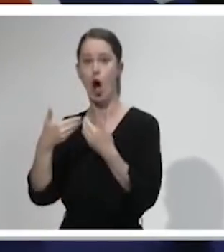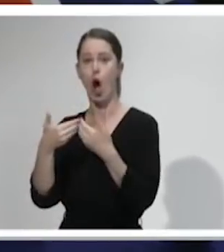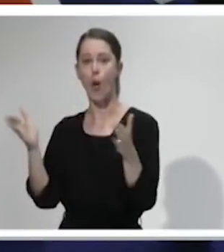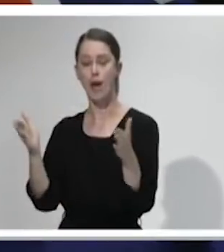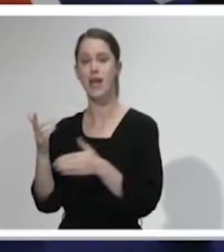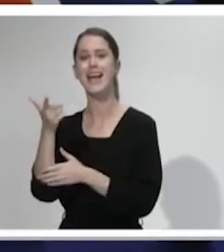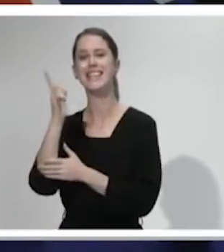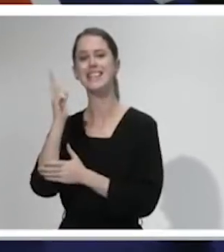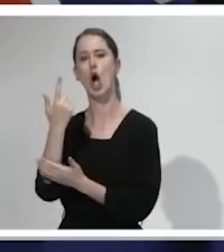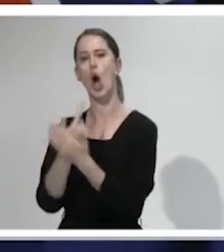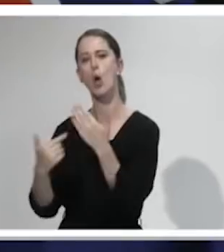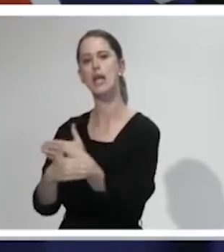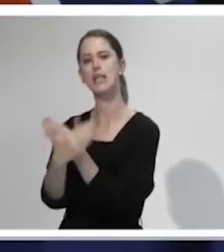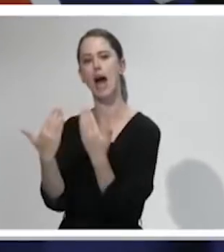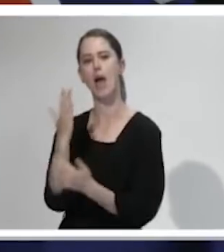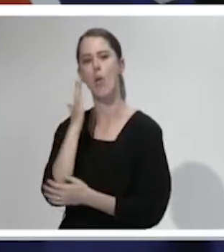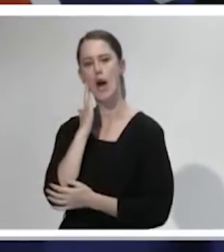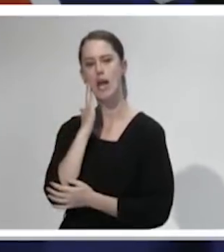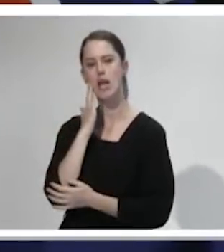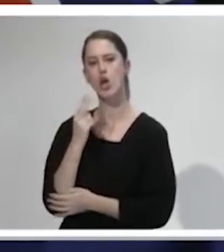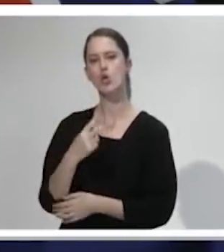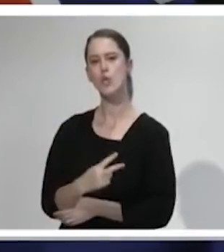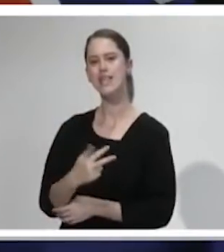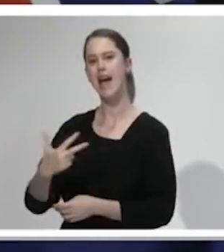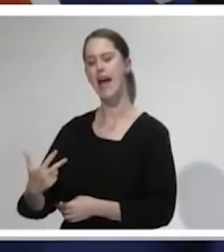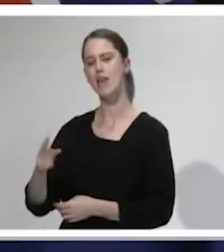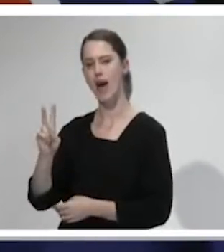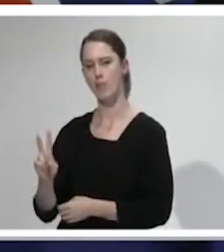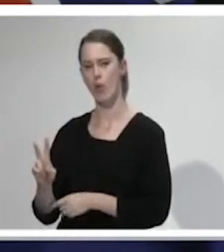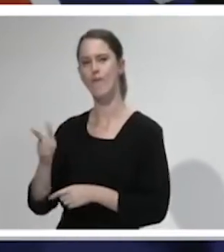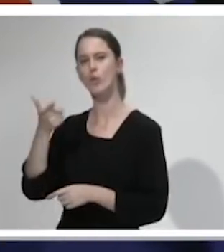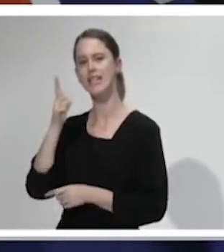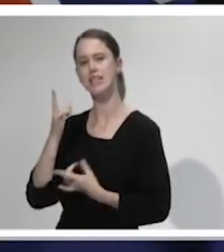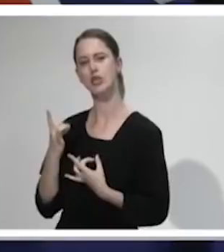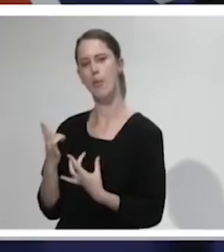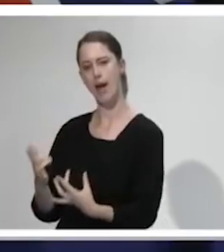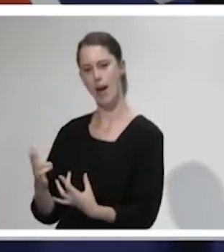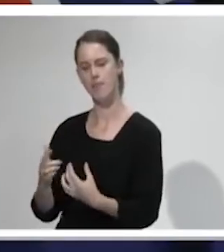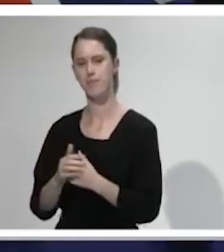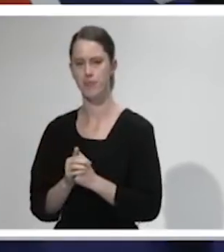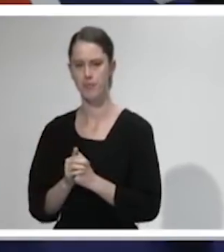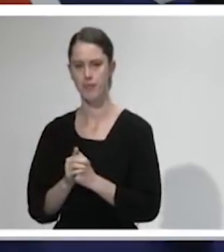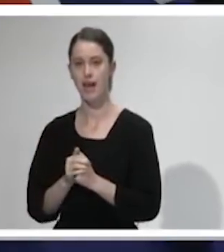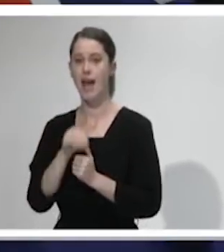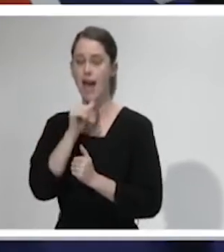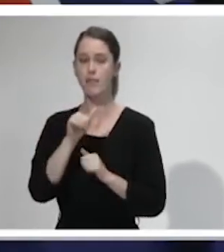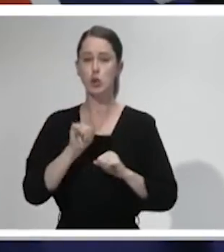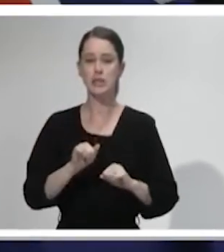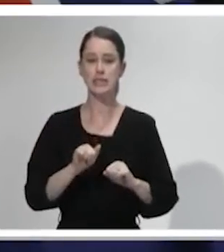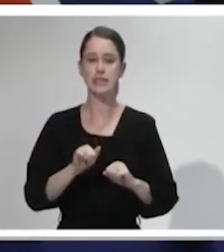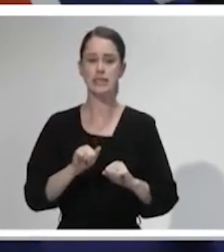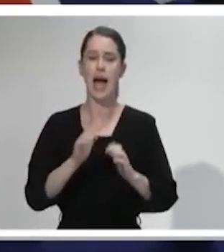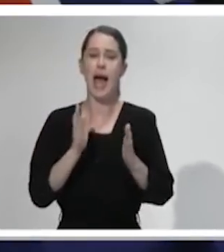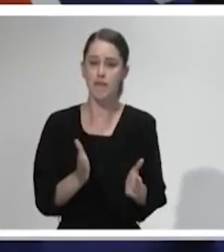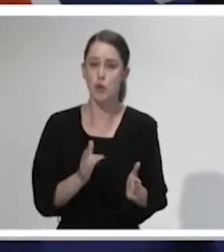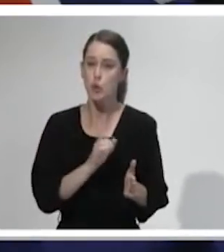teacher-only day on 28 April as part of their preparation. And we expect those who need to attend to